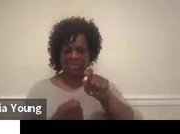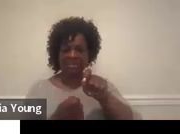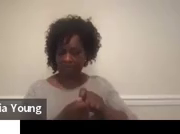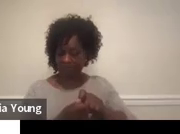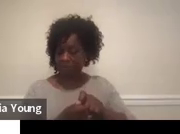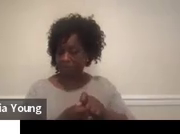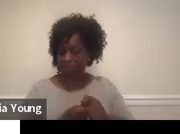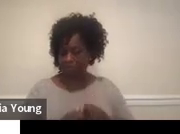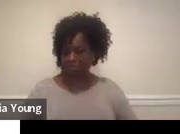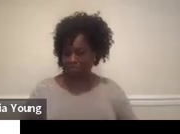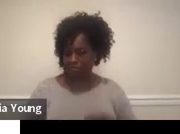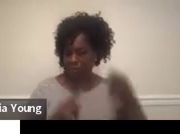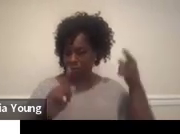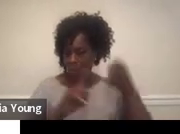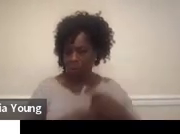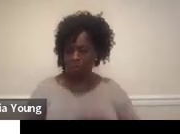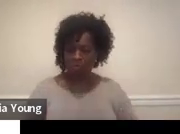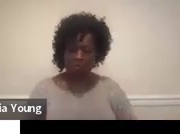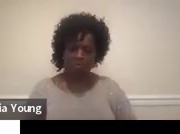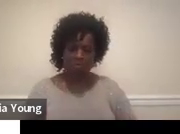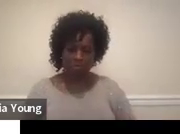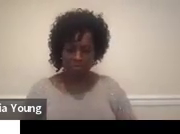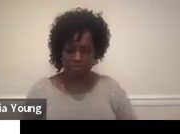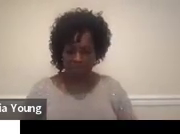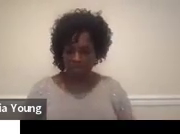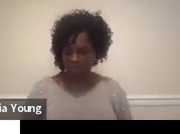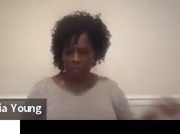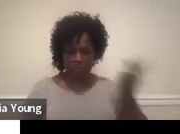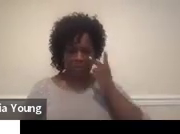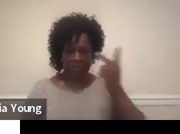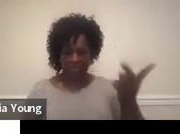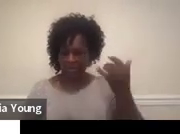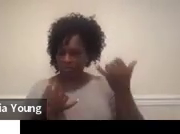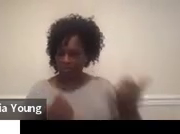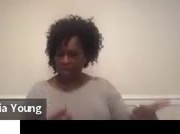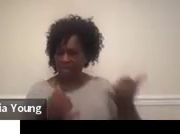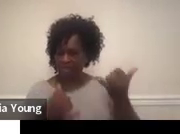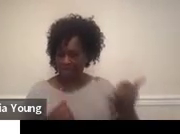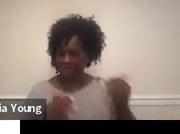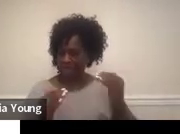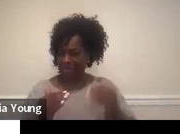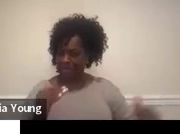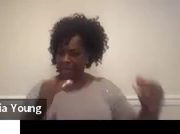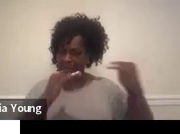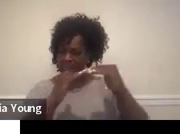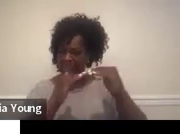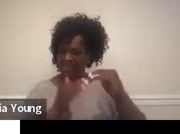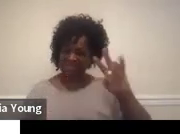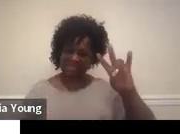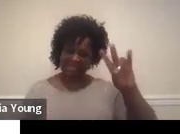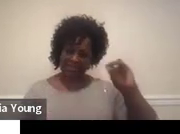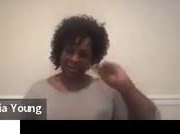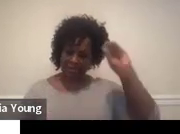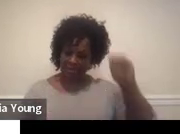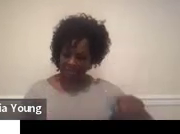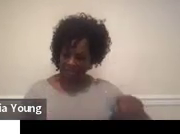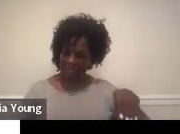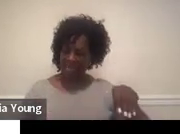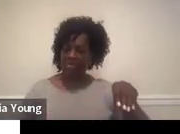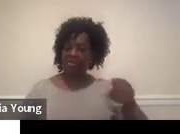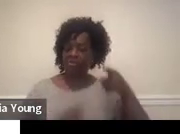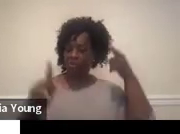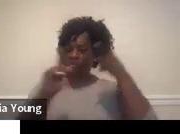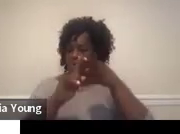curriculum. So you can actually see that he's going now, his present level, he's at 70%, we're going to work to get to